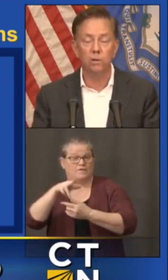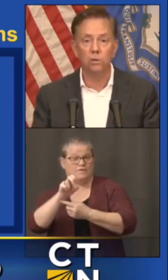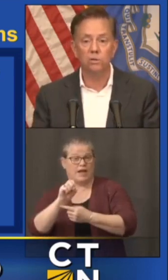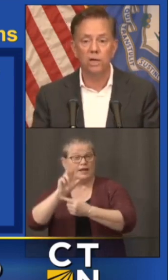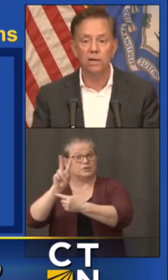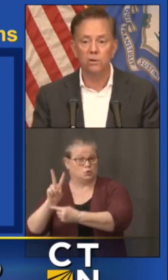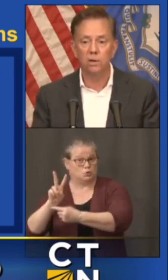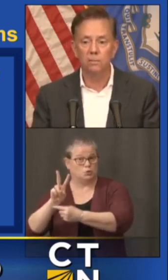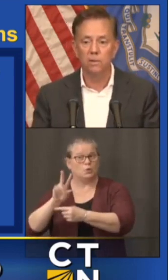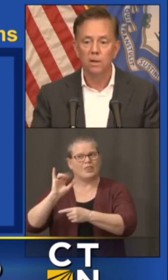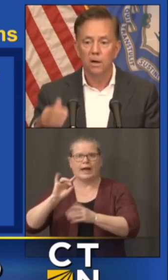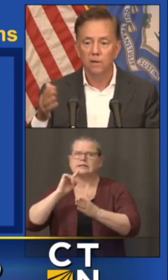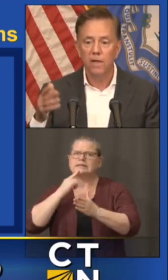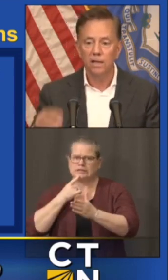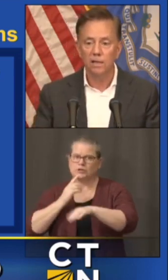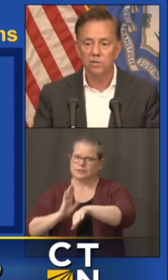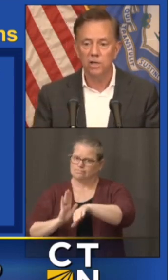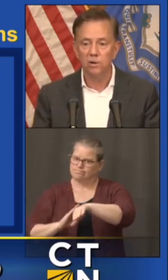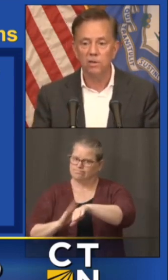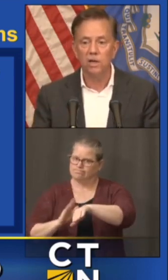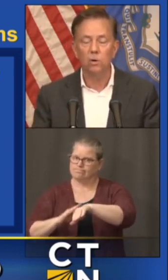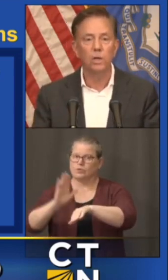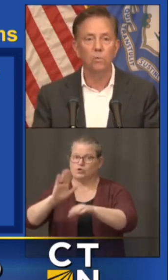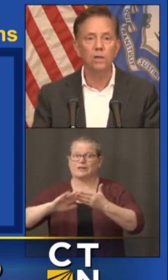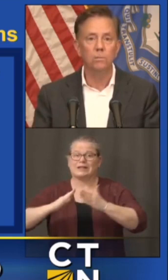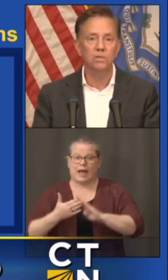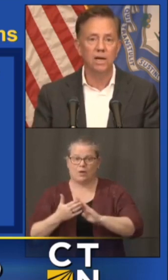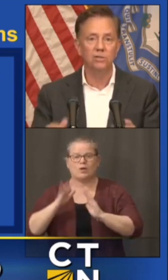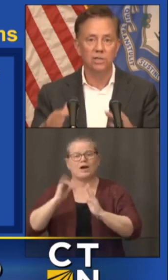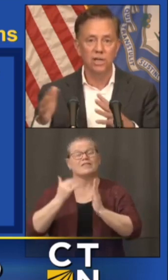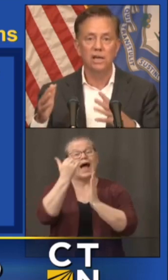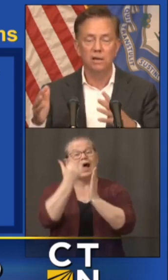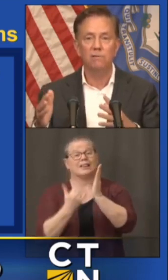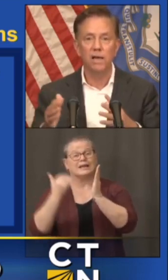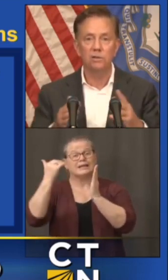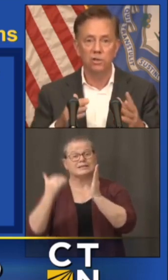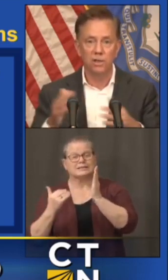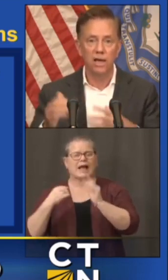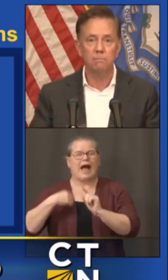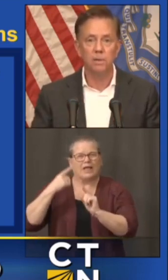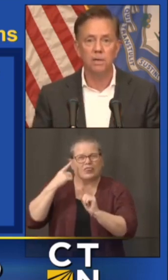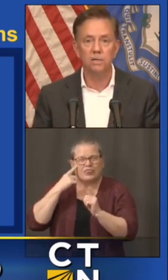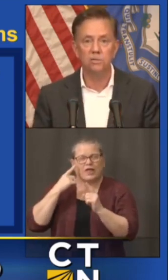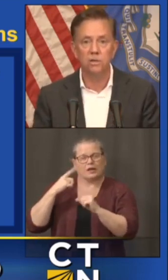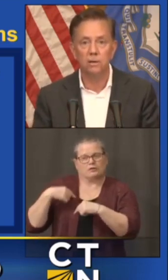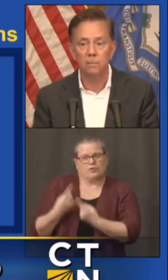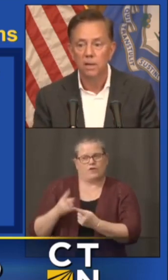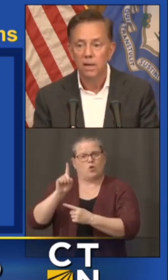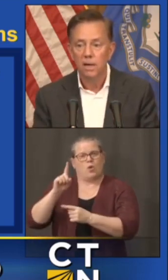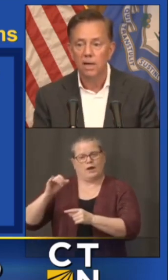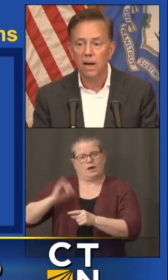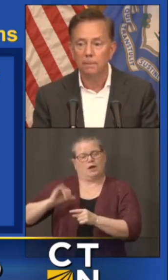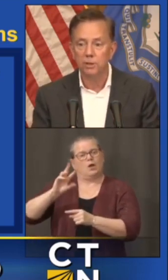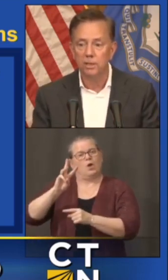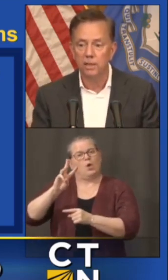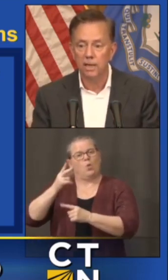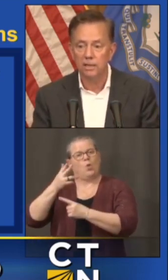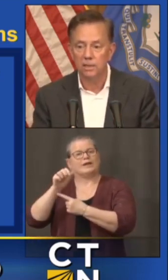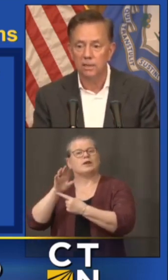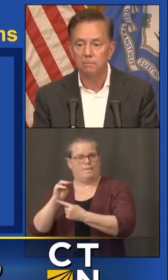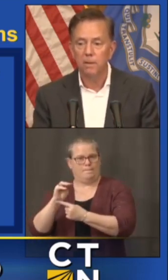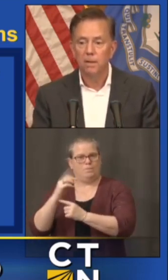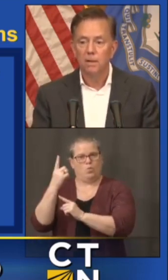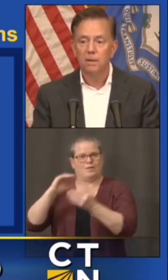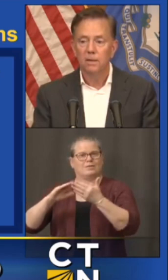you're in a red alert town um of that list here I think only Wyndham has actually taken advantage of that but it is um an option